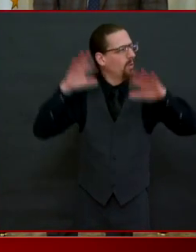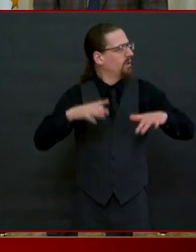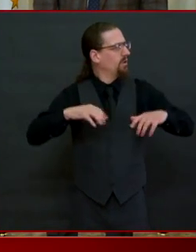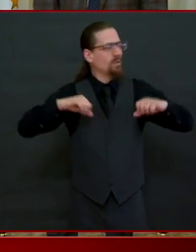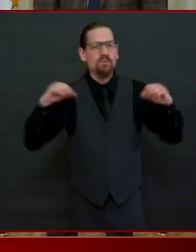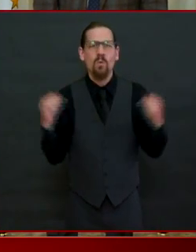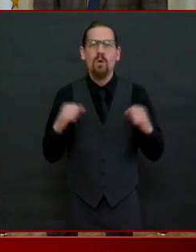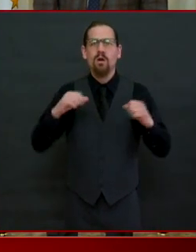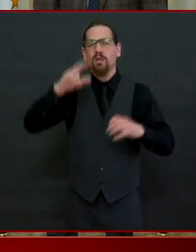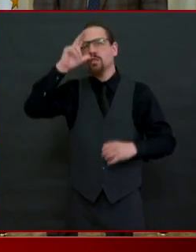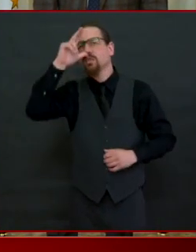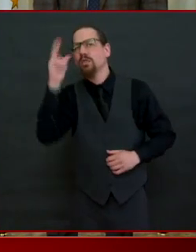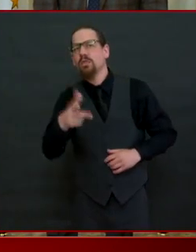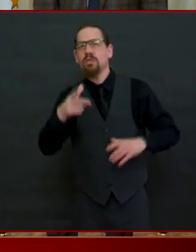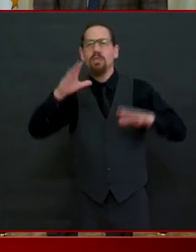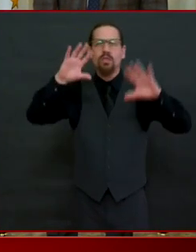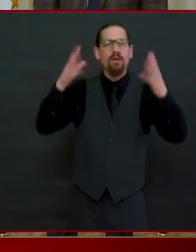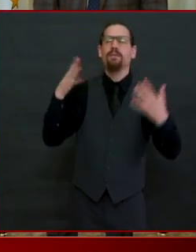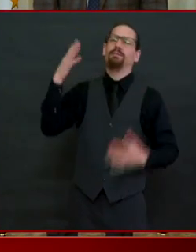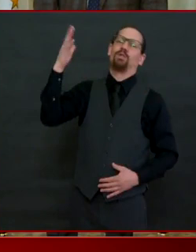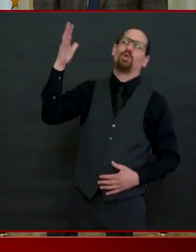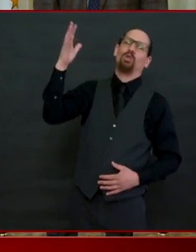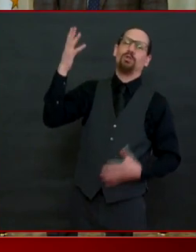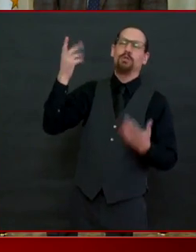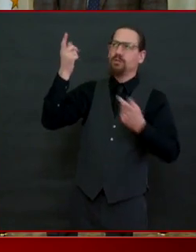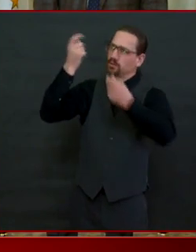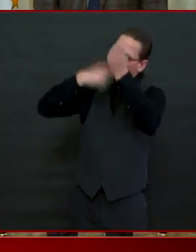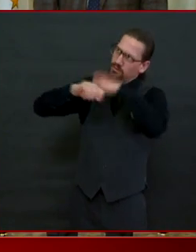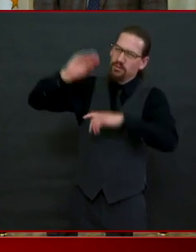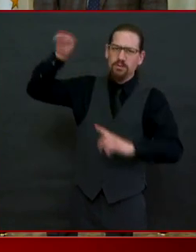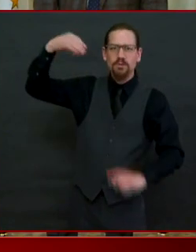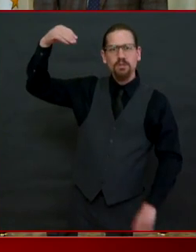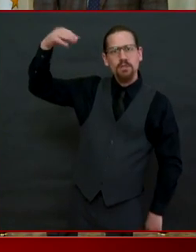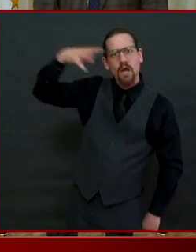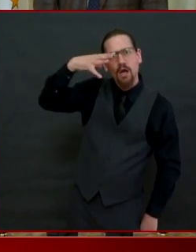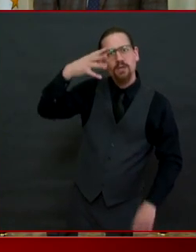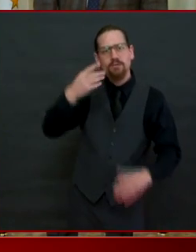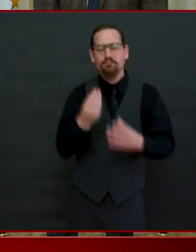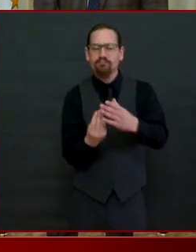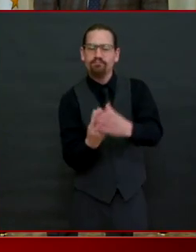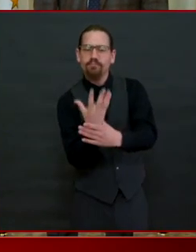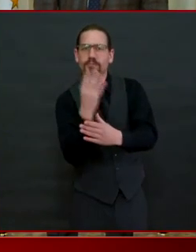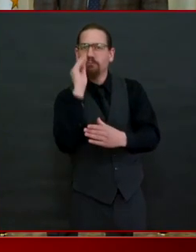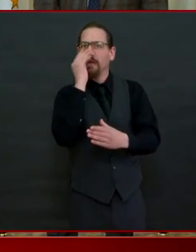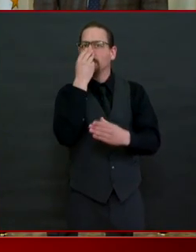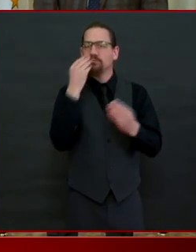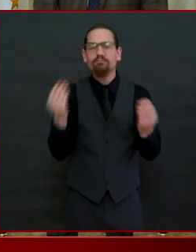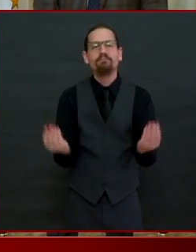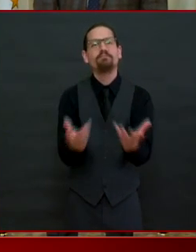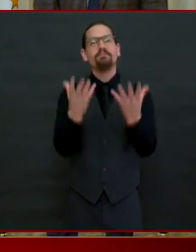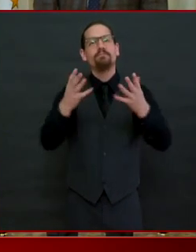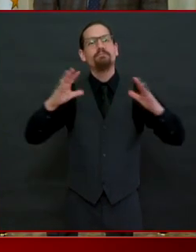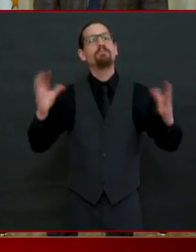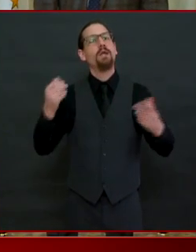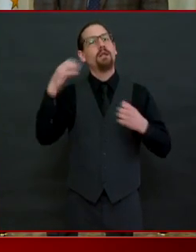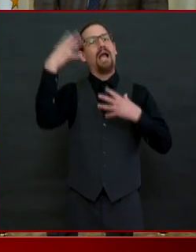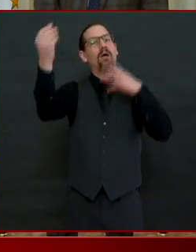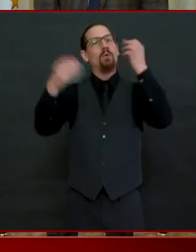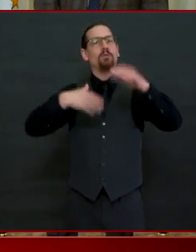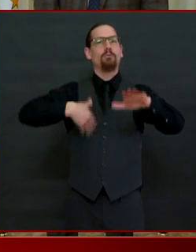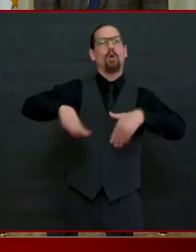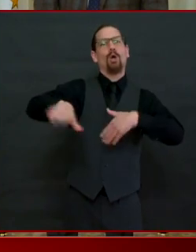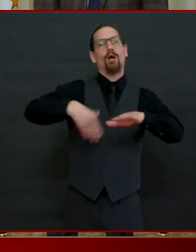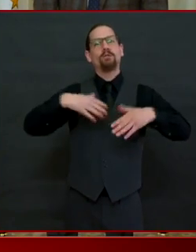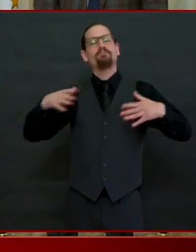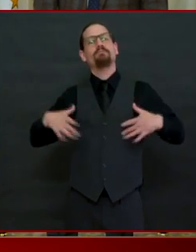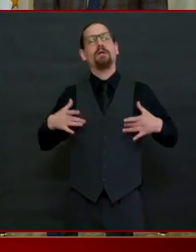a few announcements uh some good news i'd like to begin with some good news on account of the very hard